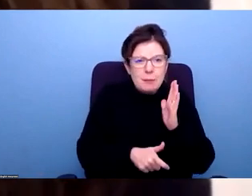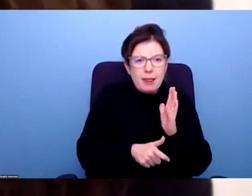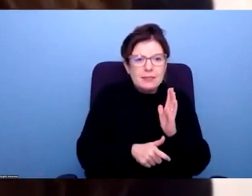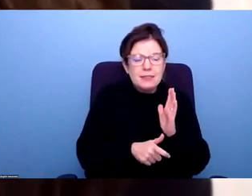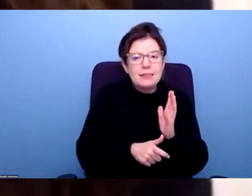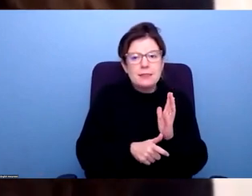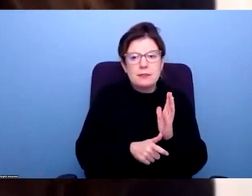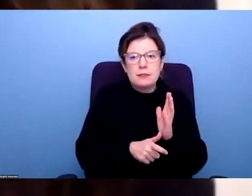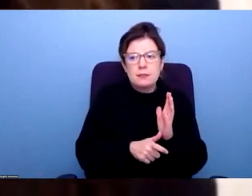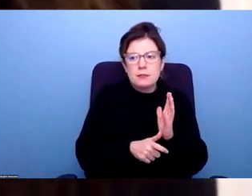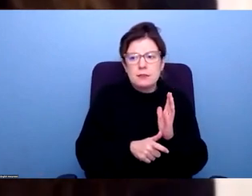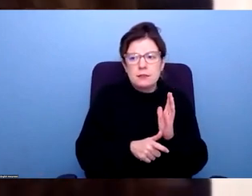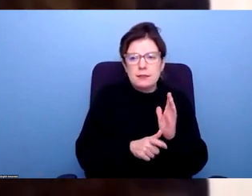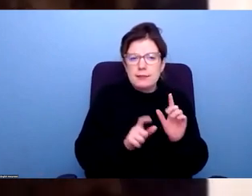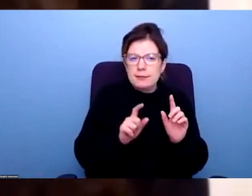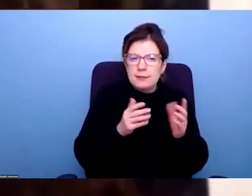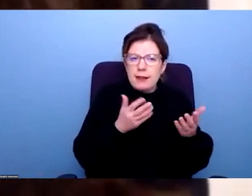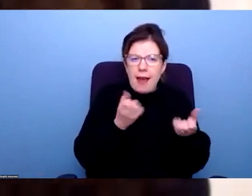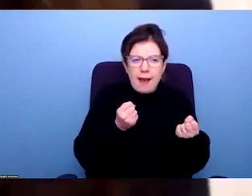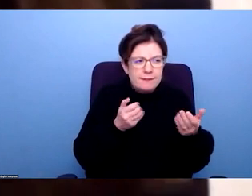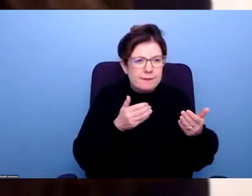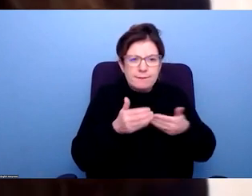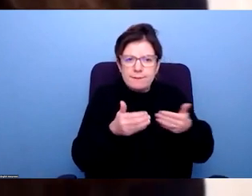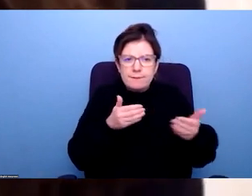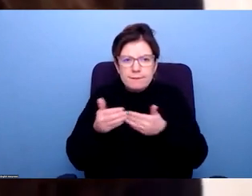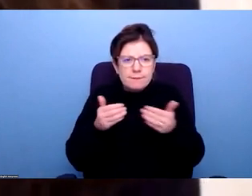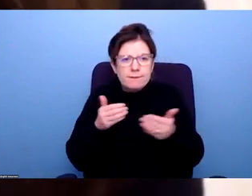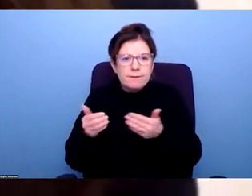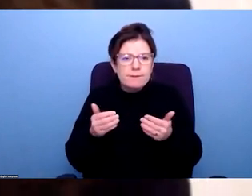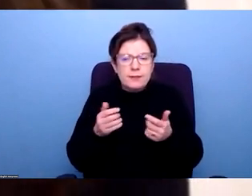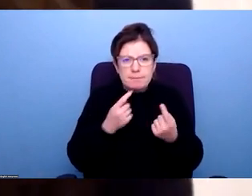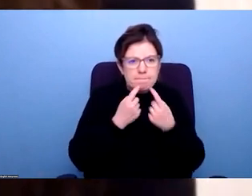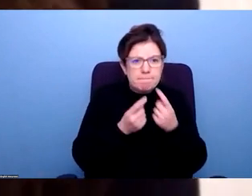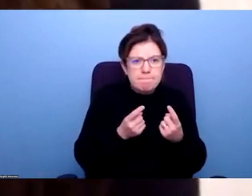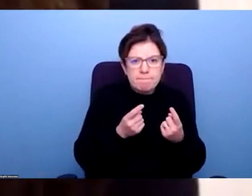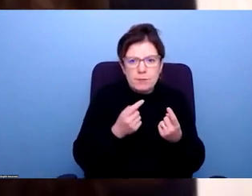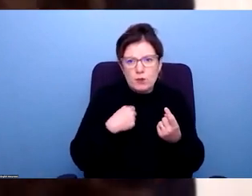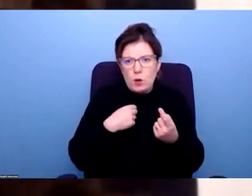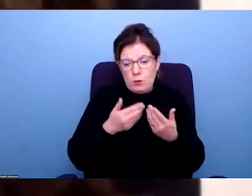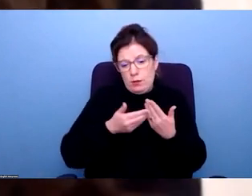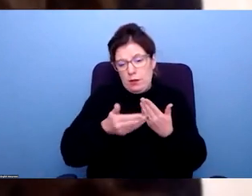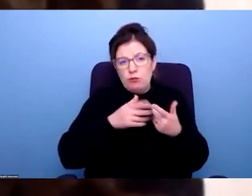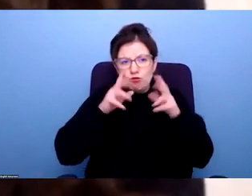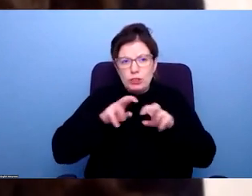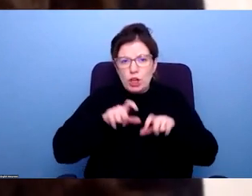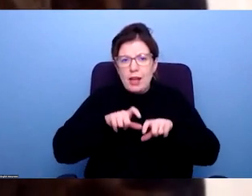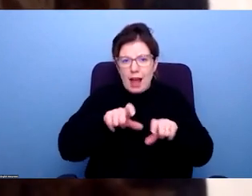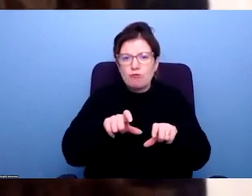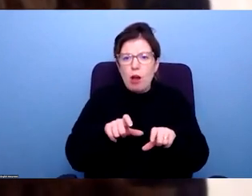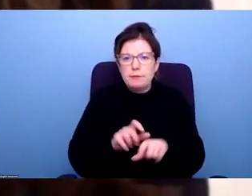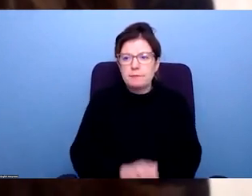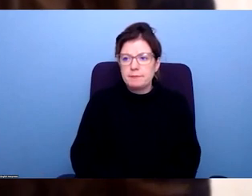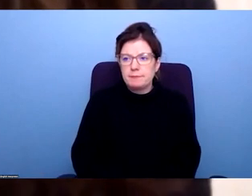well as is something that's at different stages, too. And it's something we're going to look into on our research over the coming year as well. But I